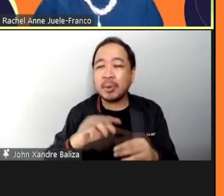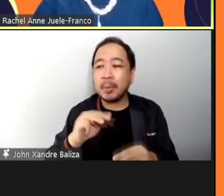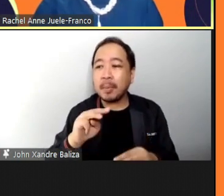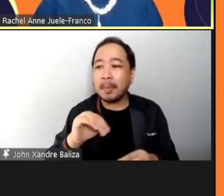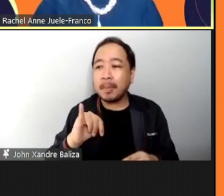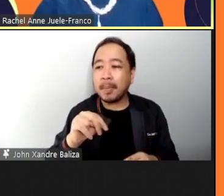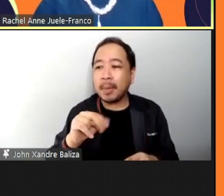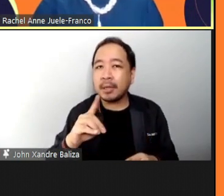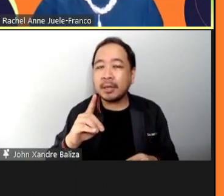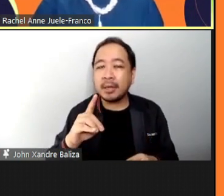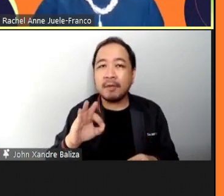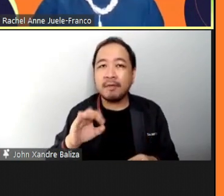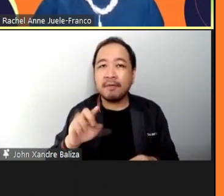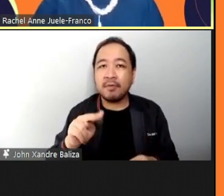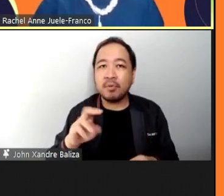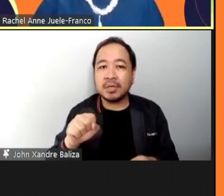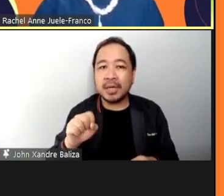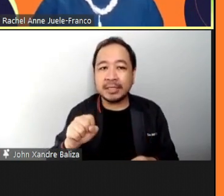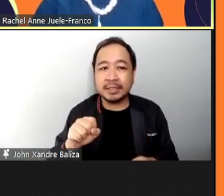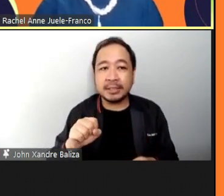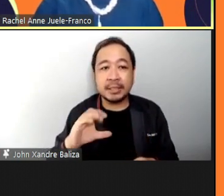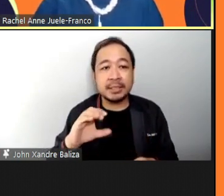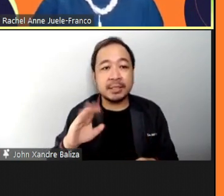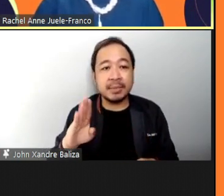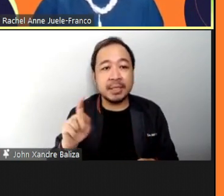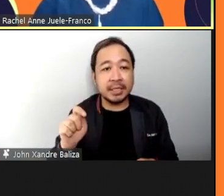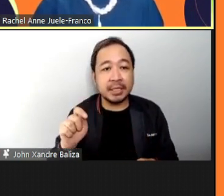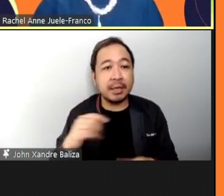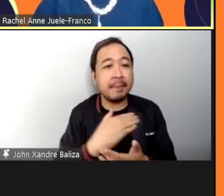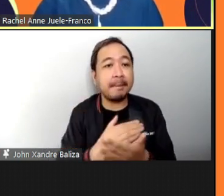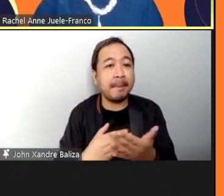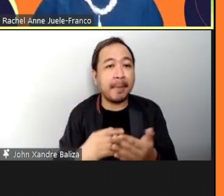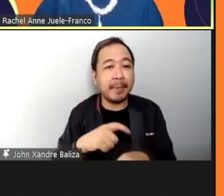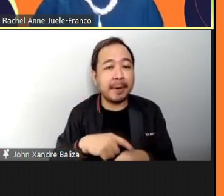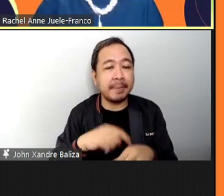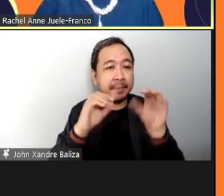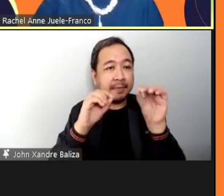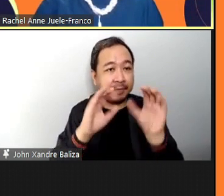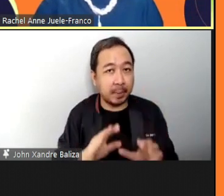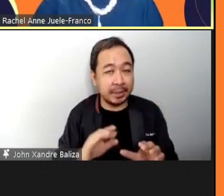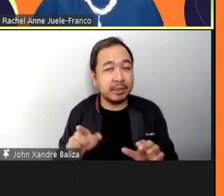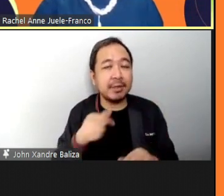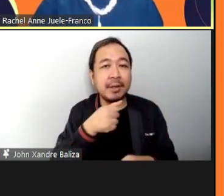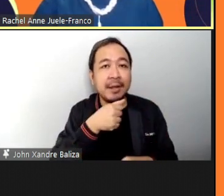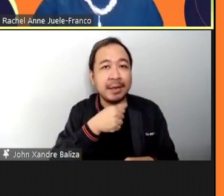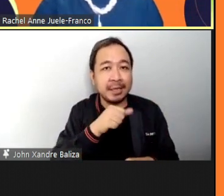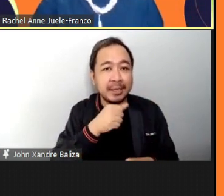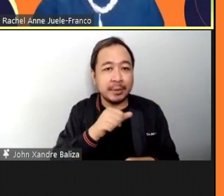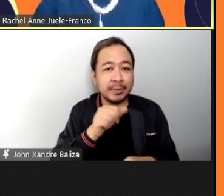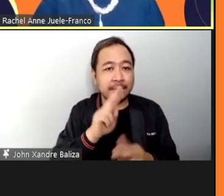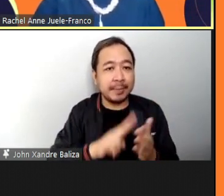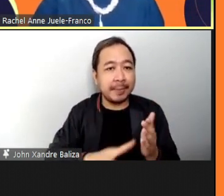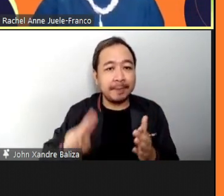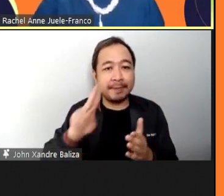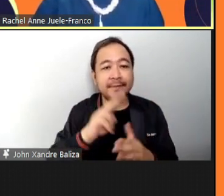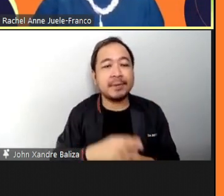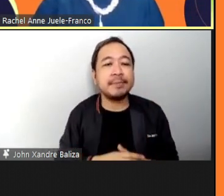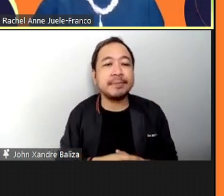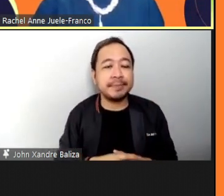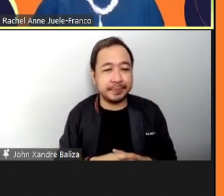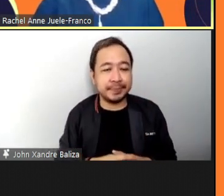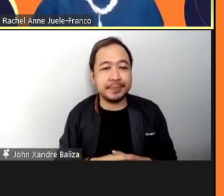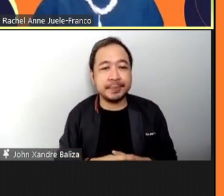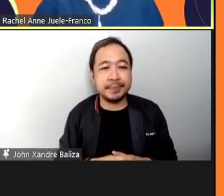based therapy And is a part-time faculty At the Ateneo de Manila University She is an